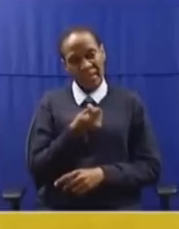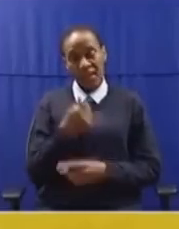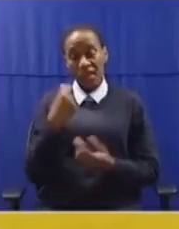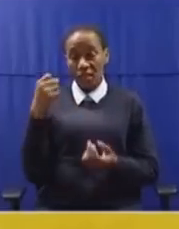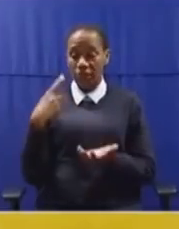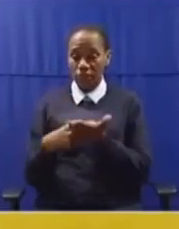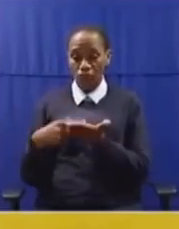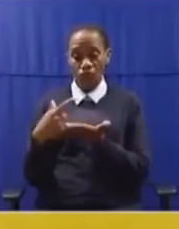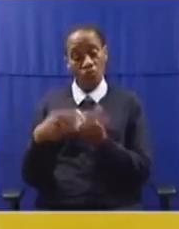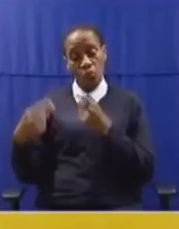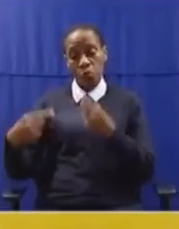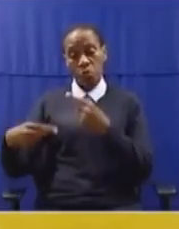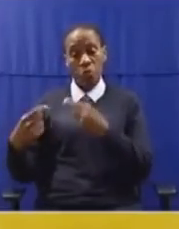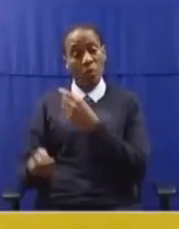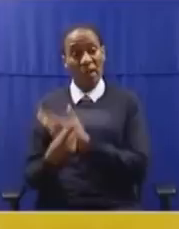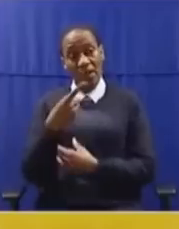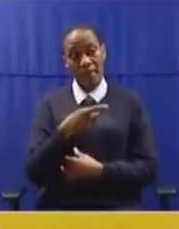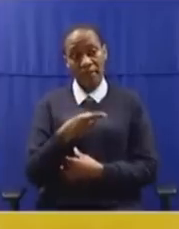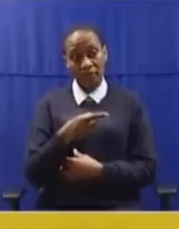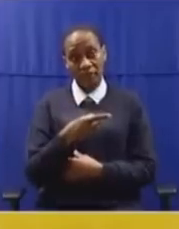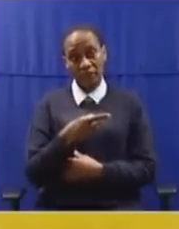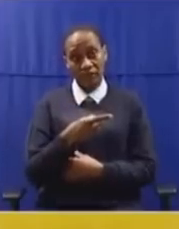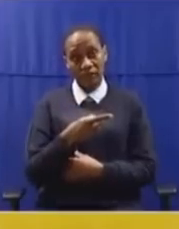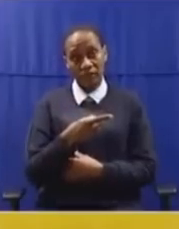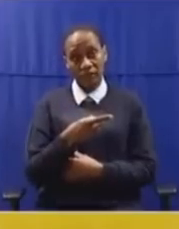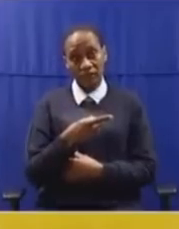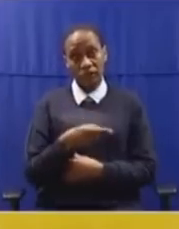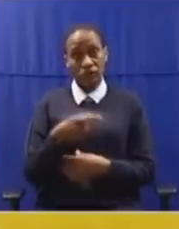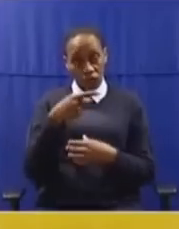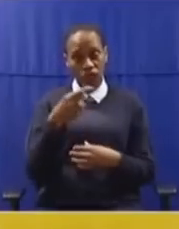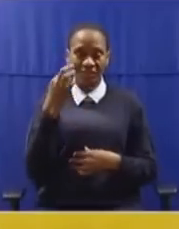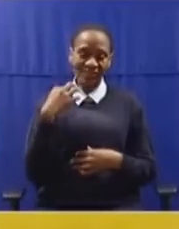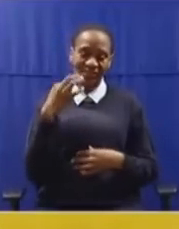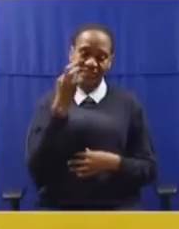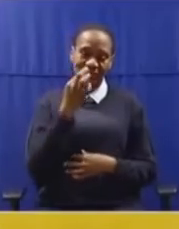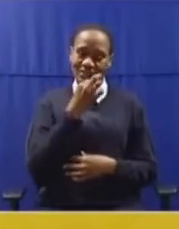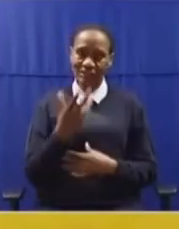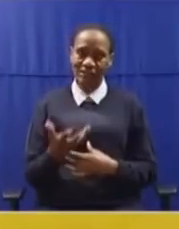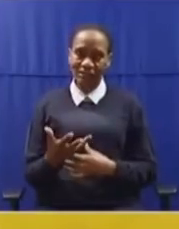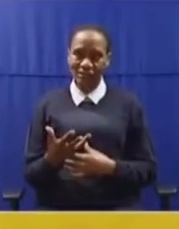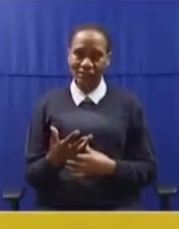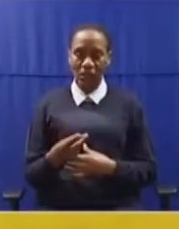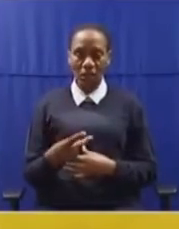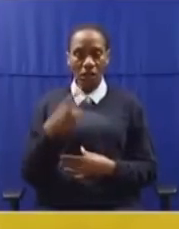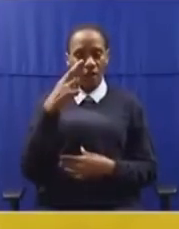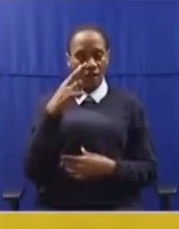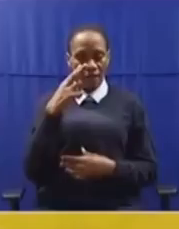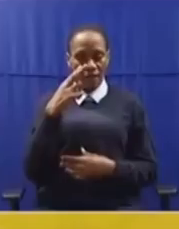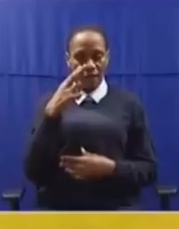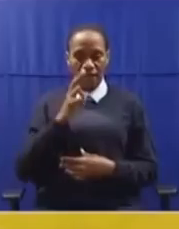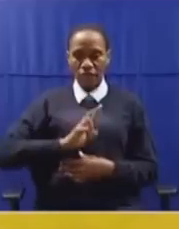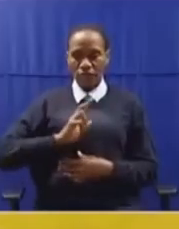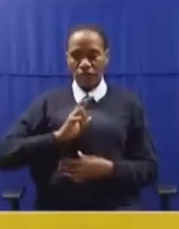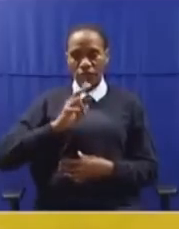against a woman, they start saying her views are not her own. She is